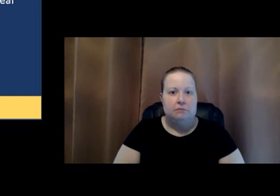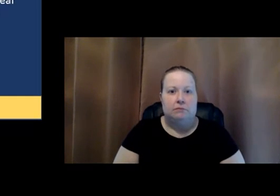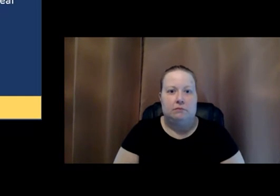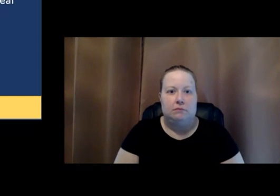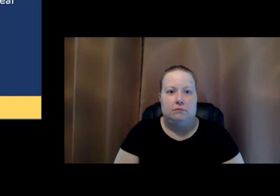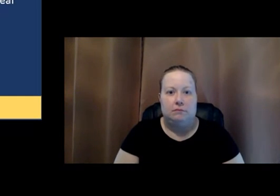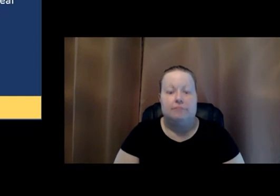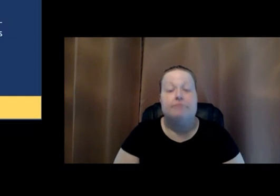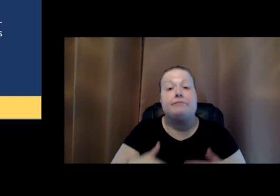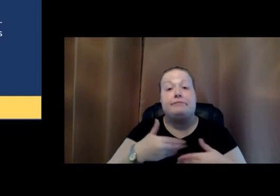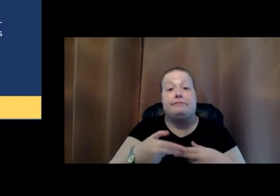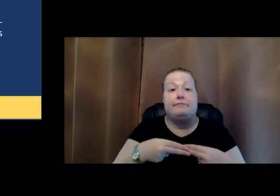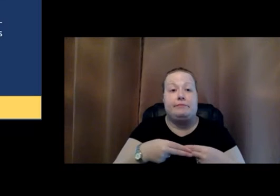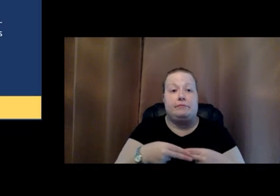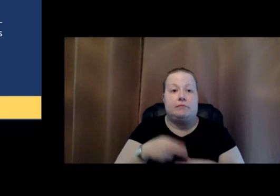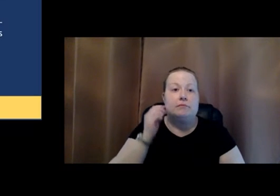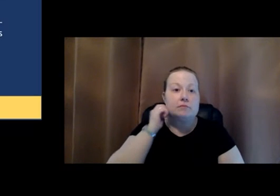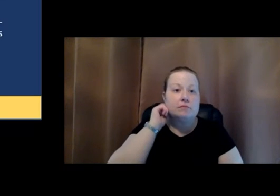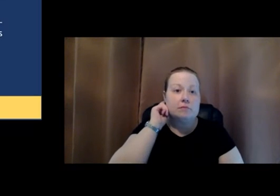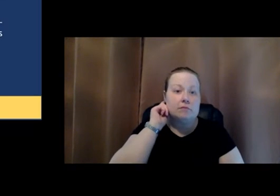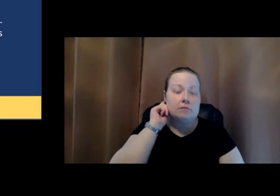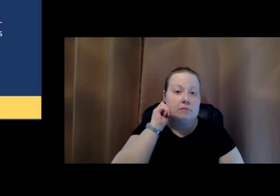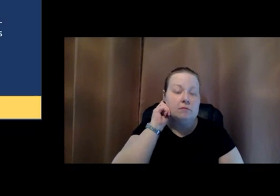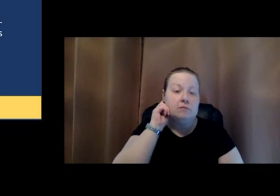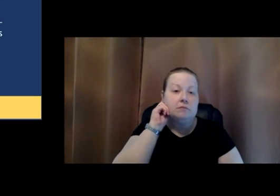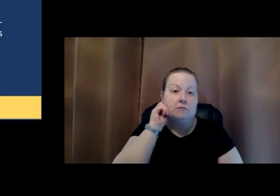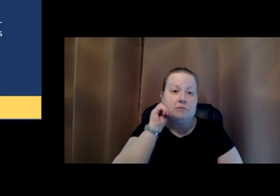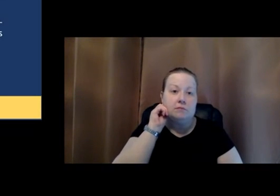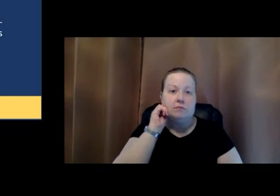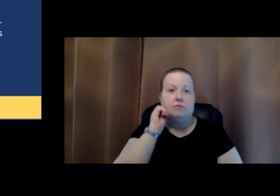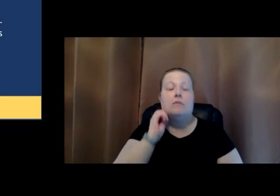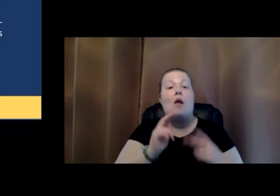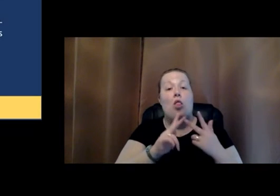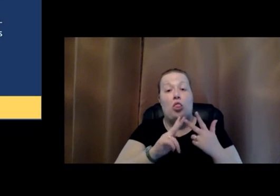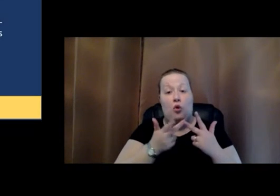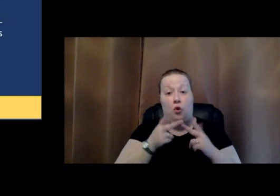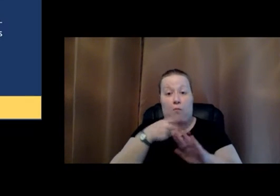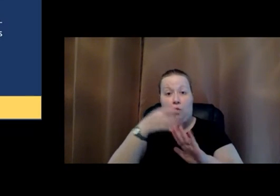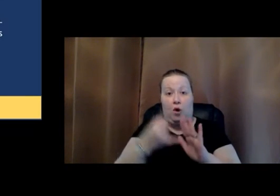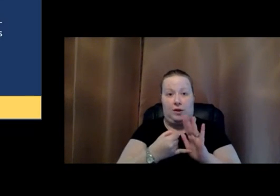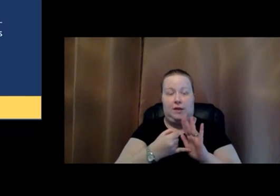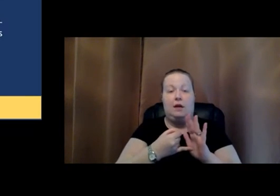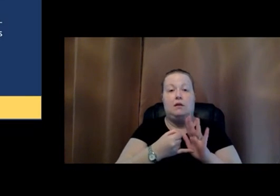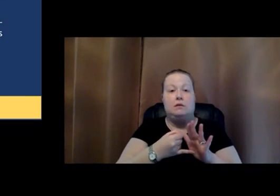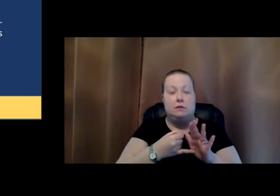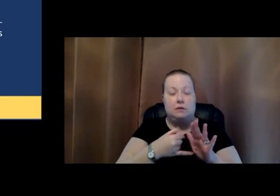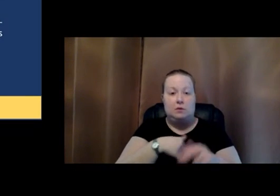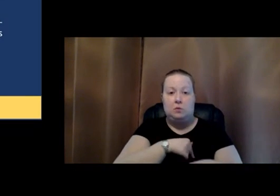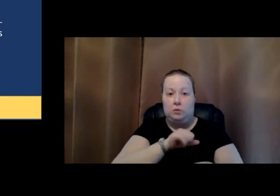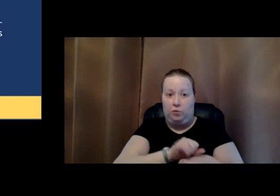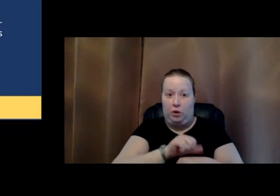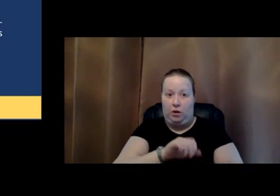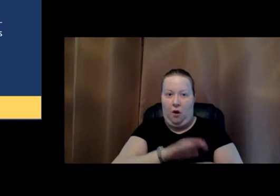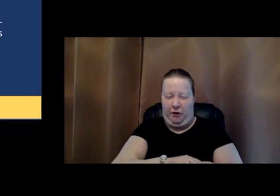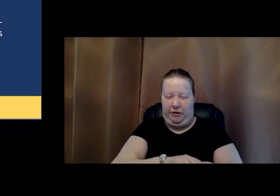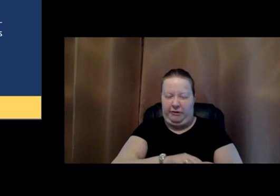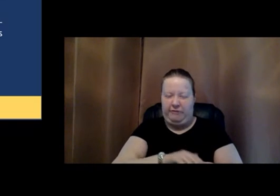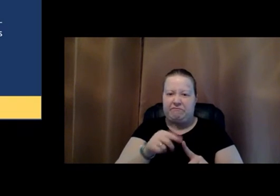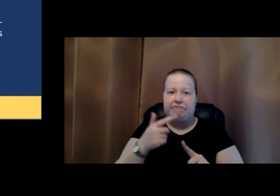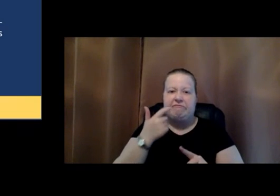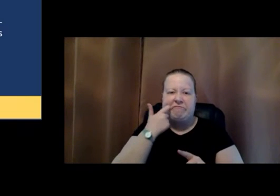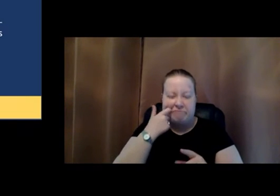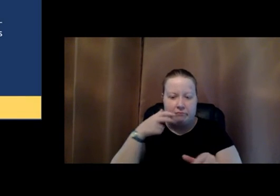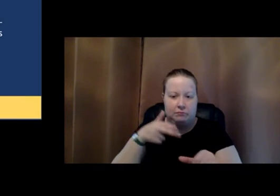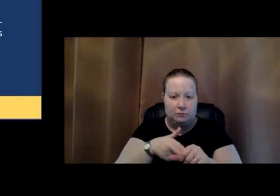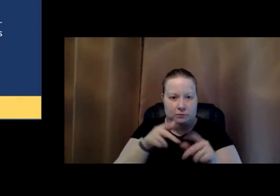Next slide, please. The third project that we're working on, this is one that we recently have joined the team